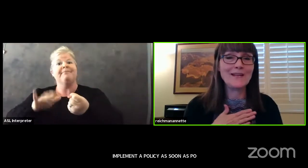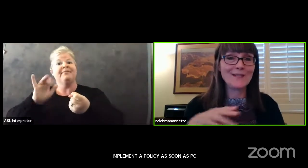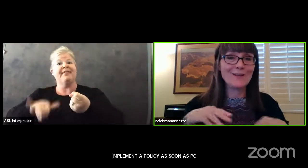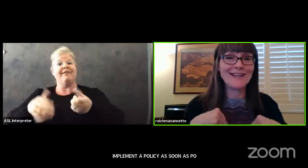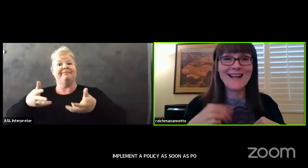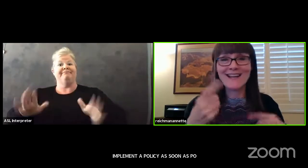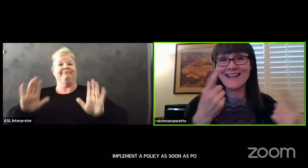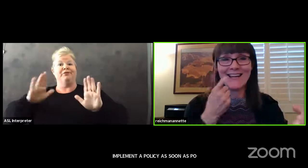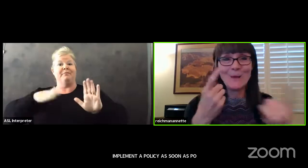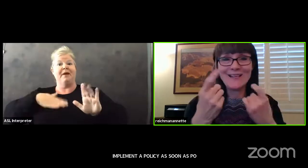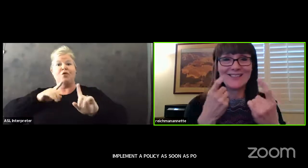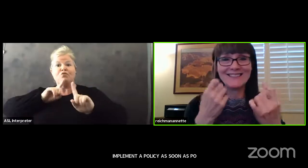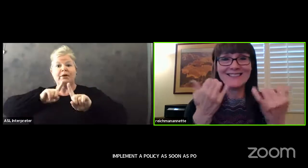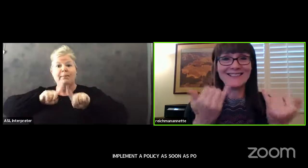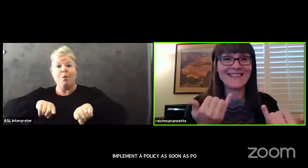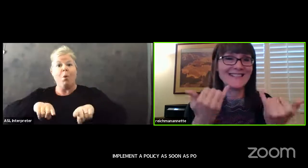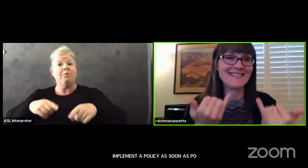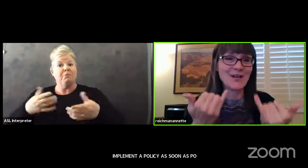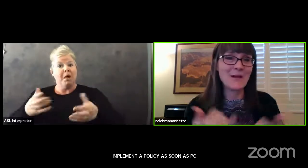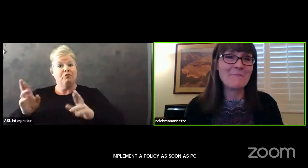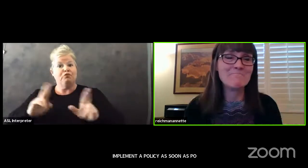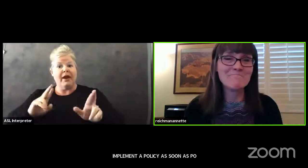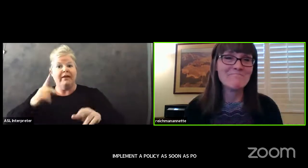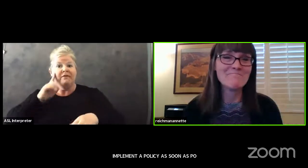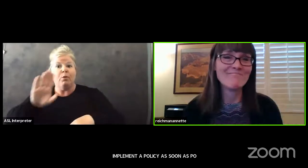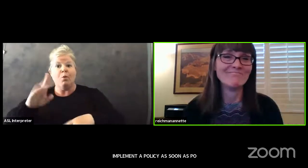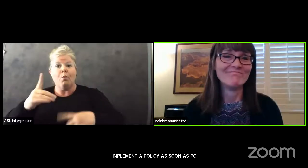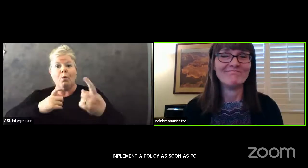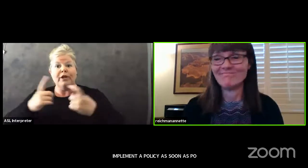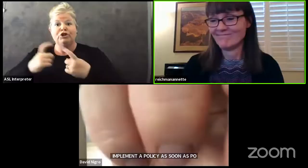I'm happy to take any questions at this time.